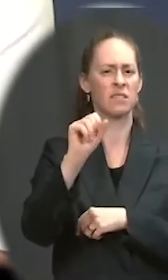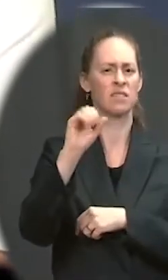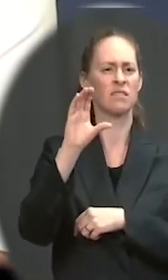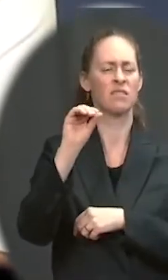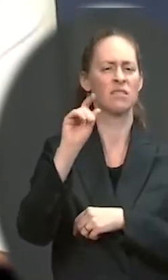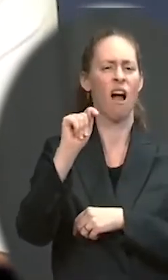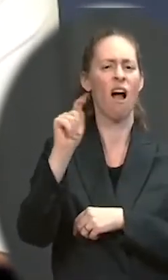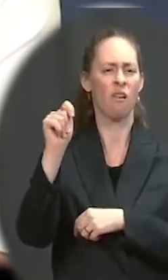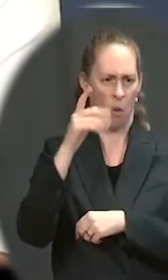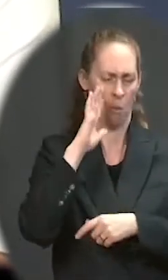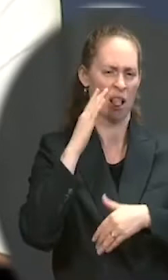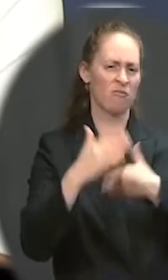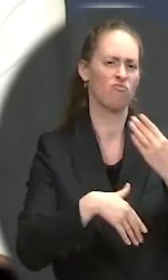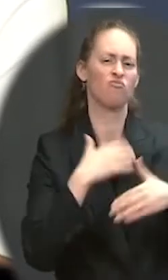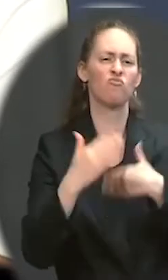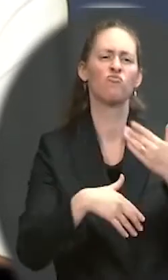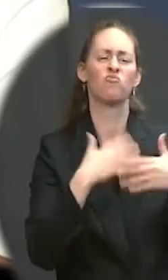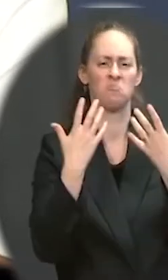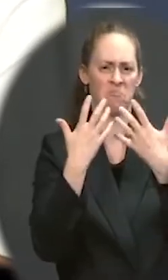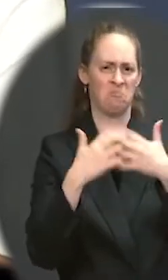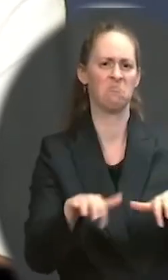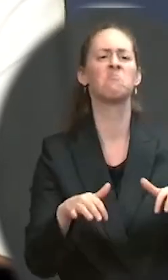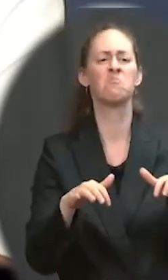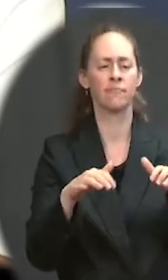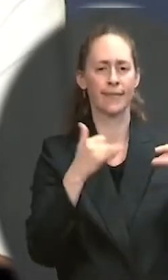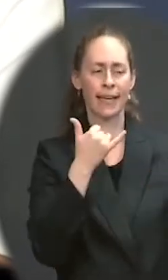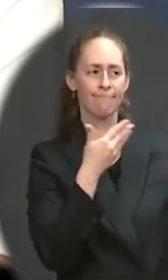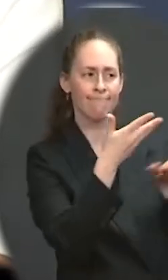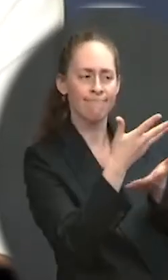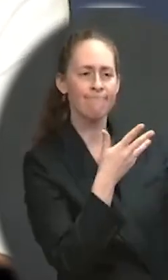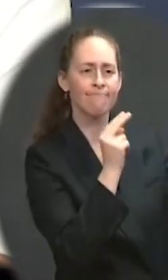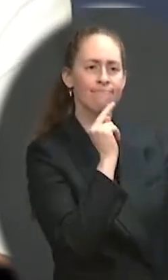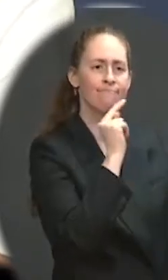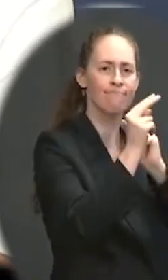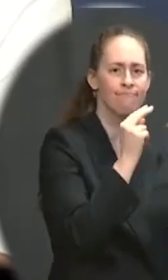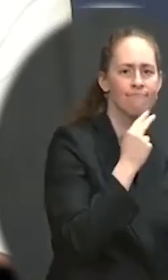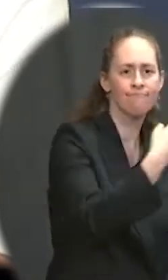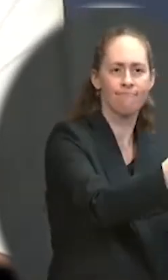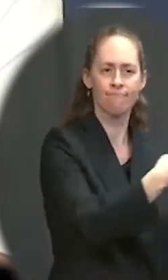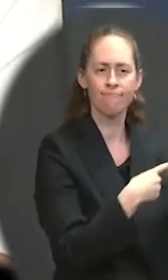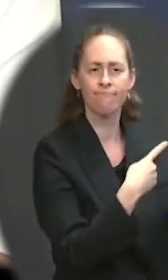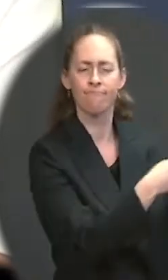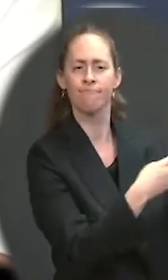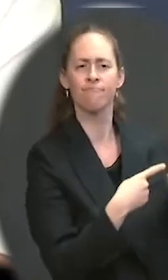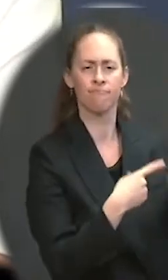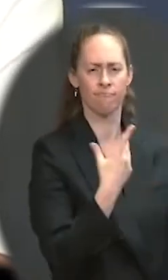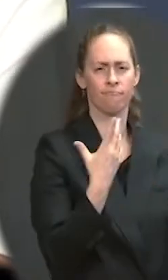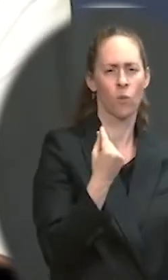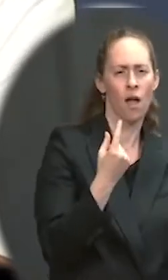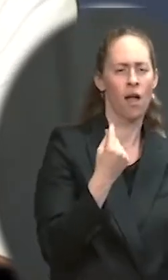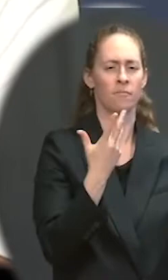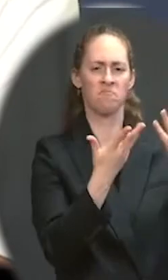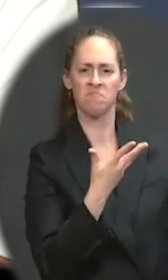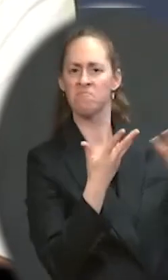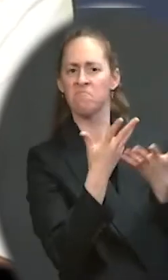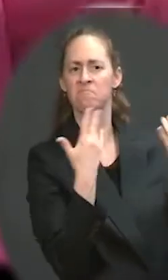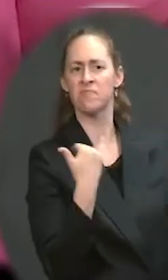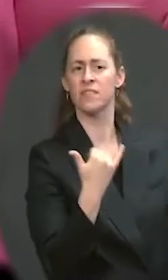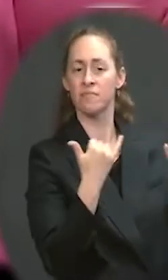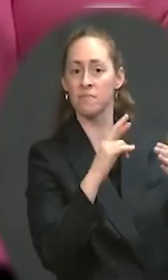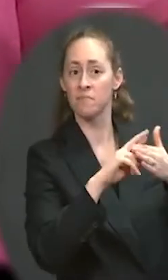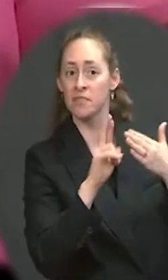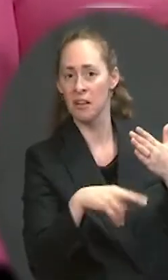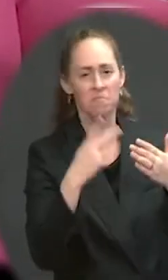touch with, of course, negotiators and kept abreast of their progress, but we will wait to see what comes out of those discussions. If you do the math though, this